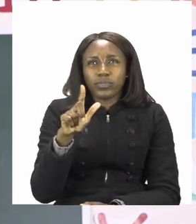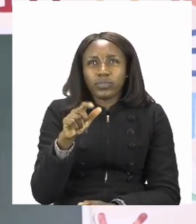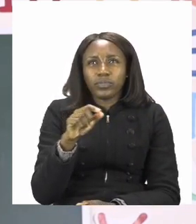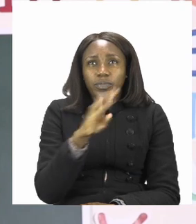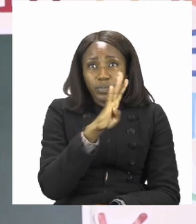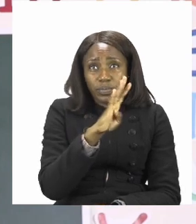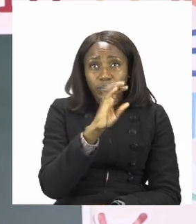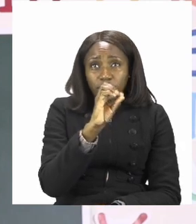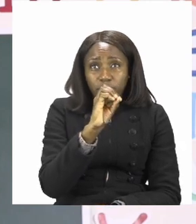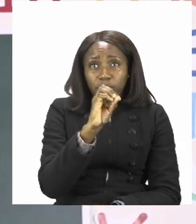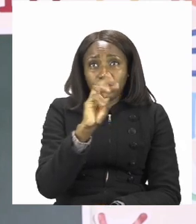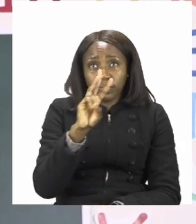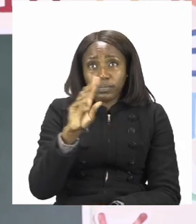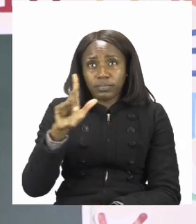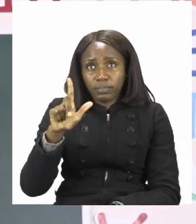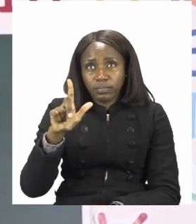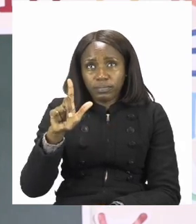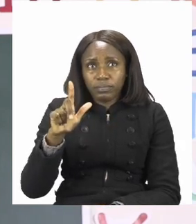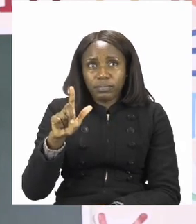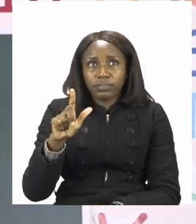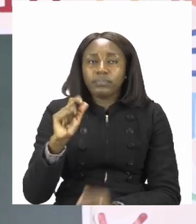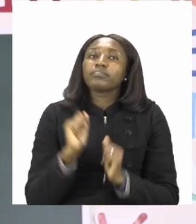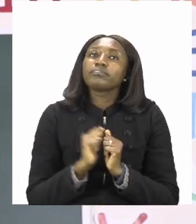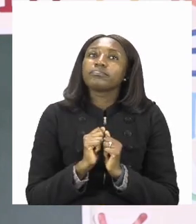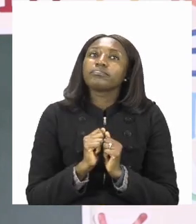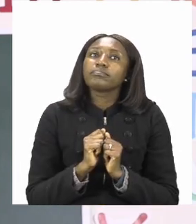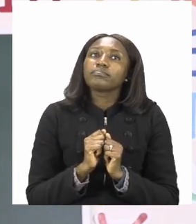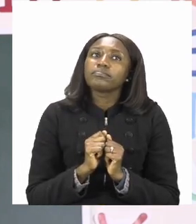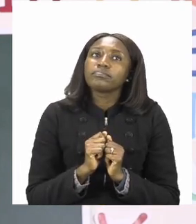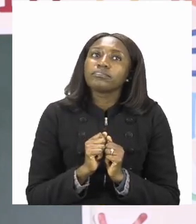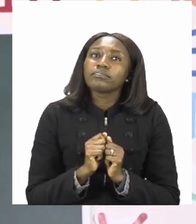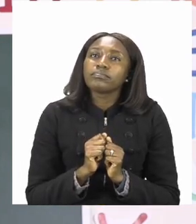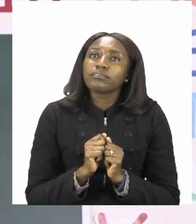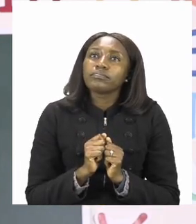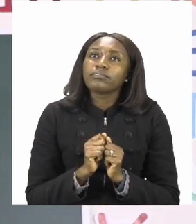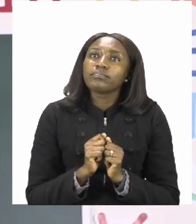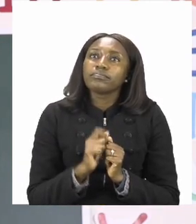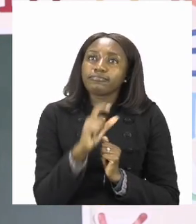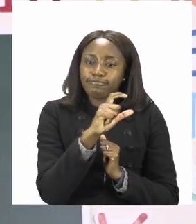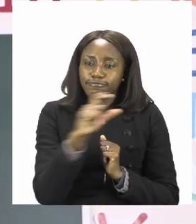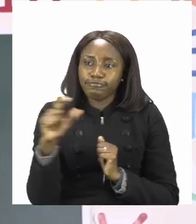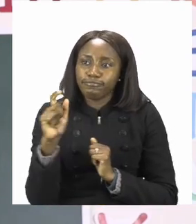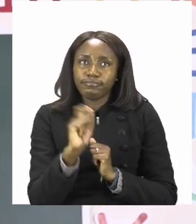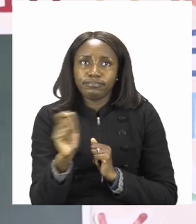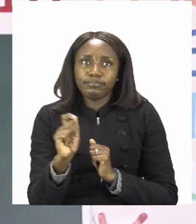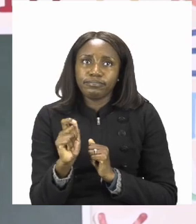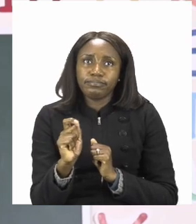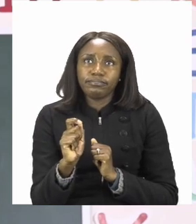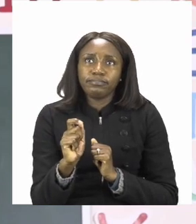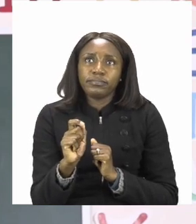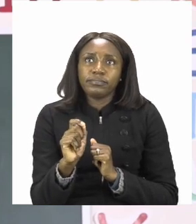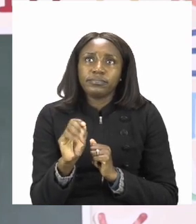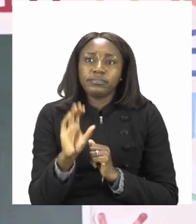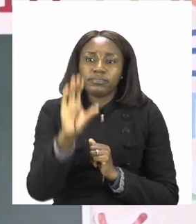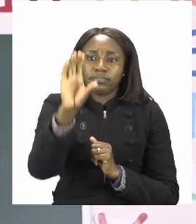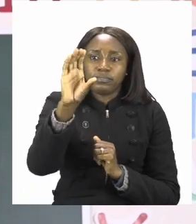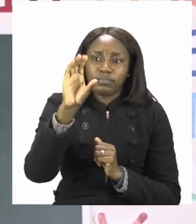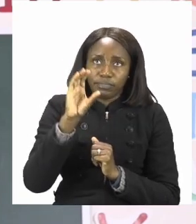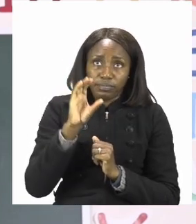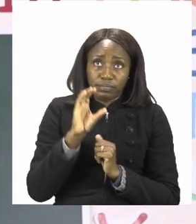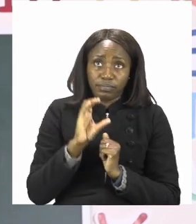has nothing else on it. It's just a bowl. So we can say take out a